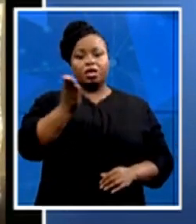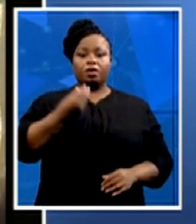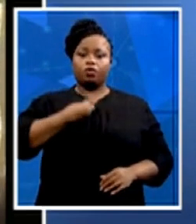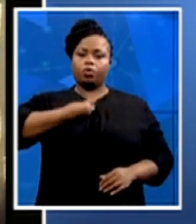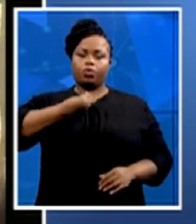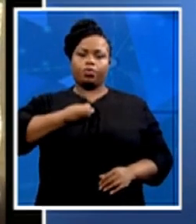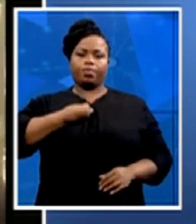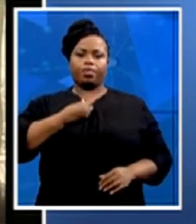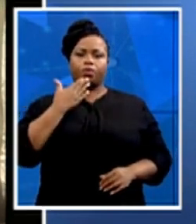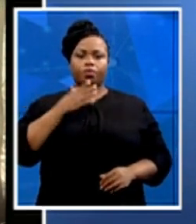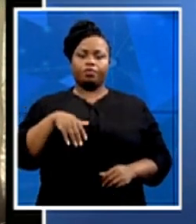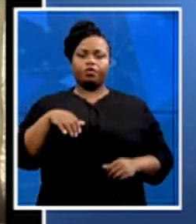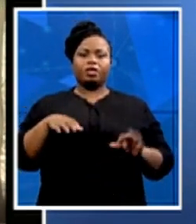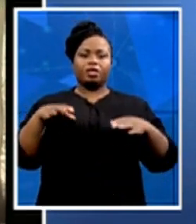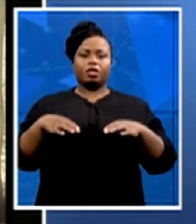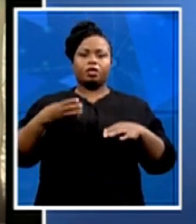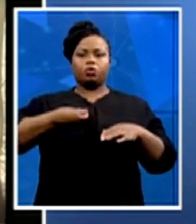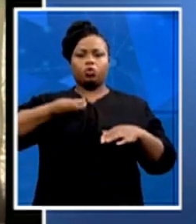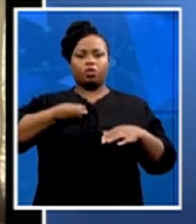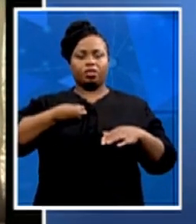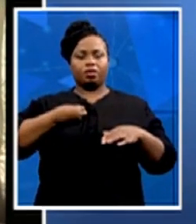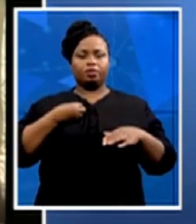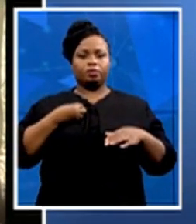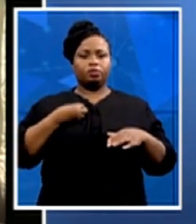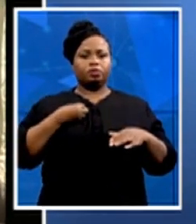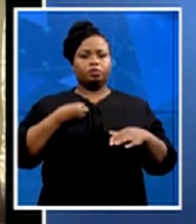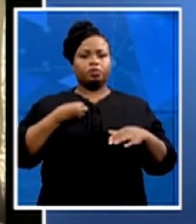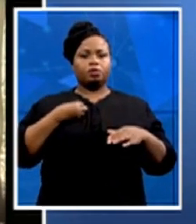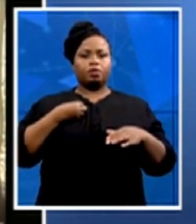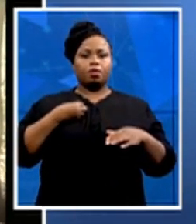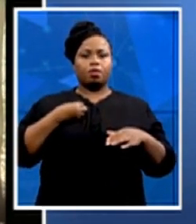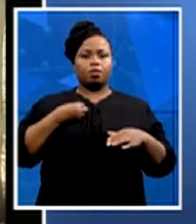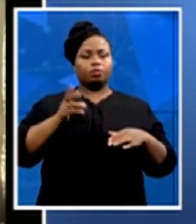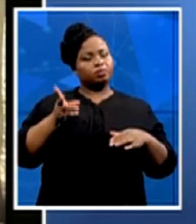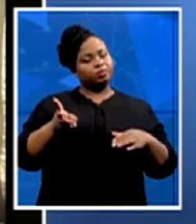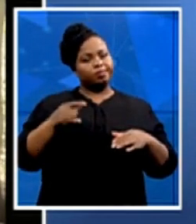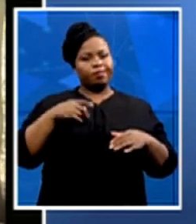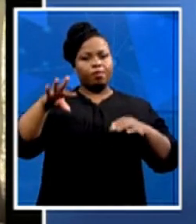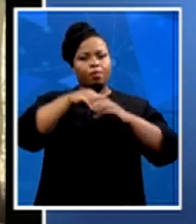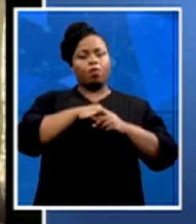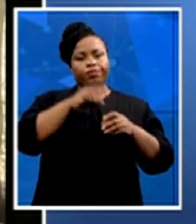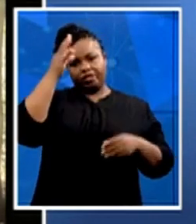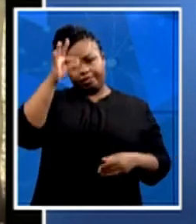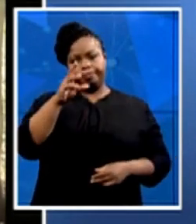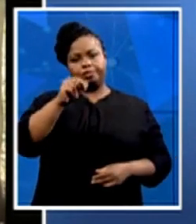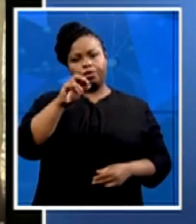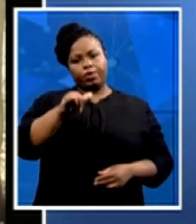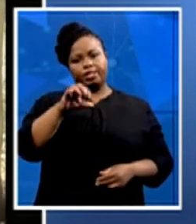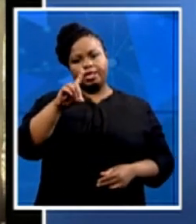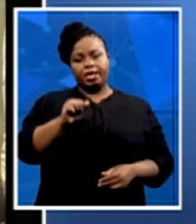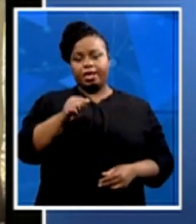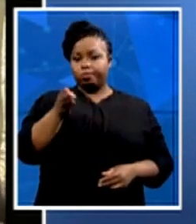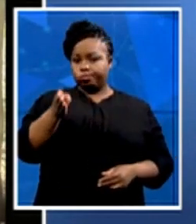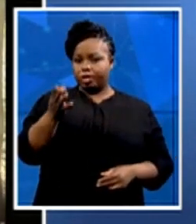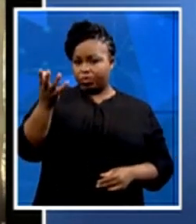and the Congress Movement as well, and that has become policies of government. And the NYDA that we currently have, that Luyolo